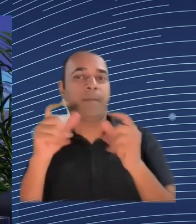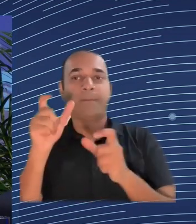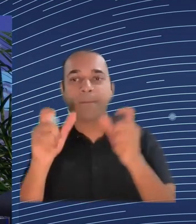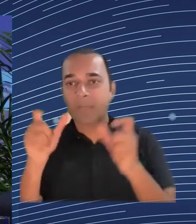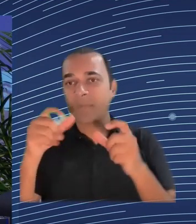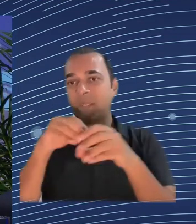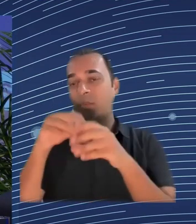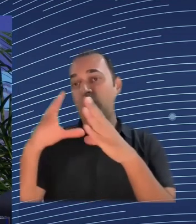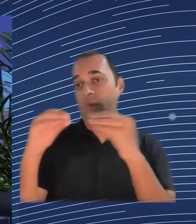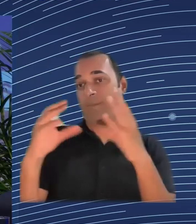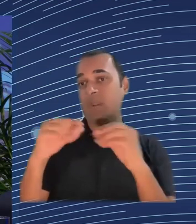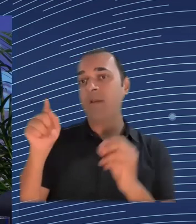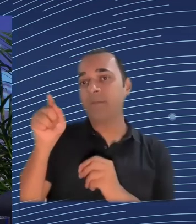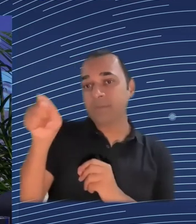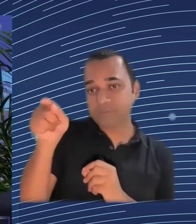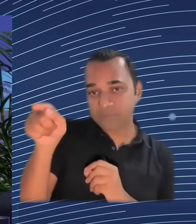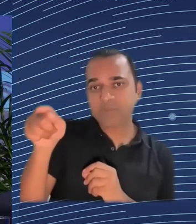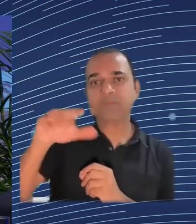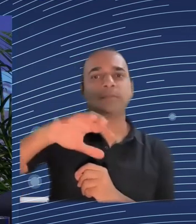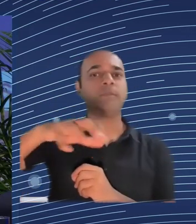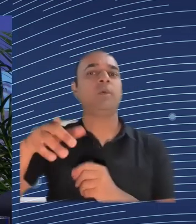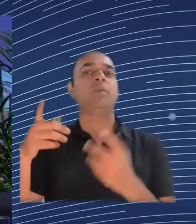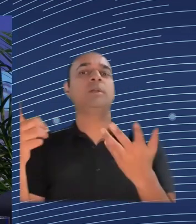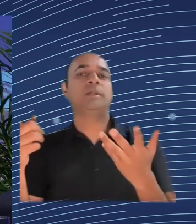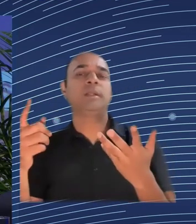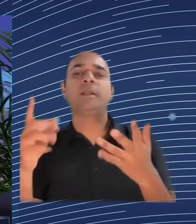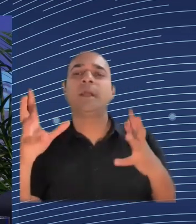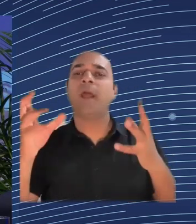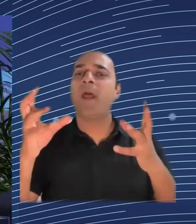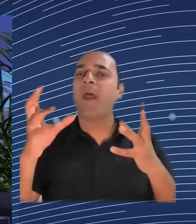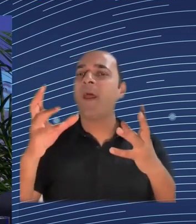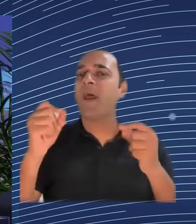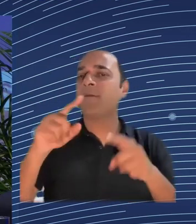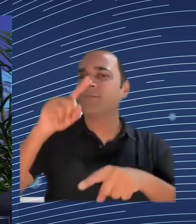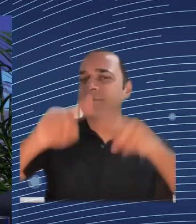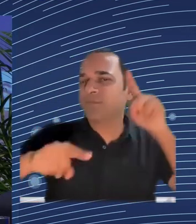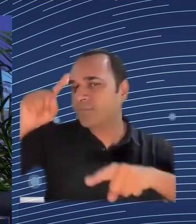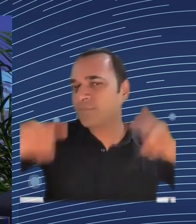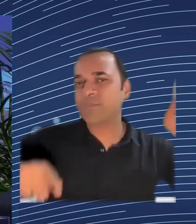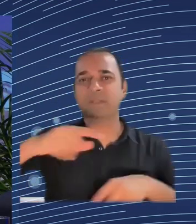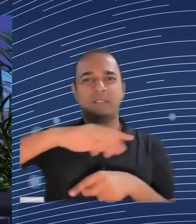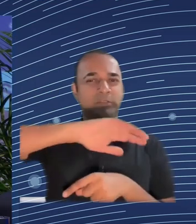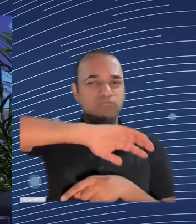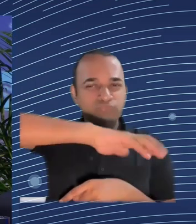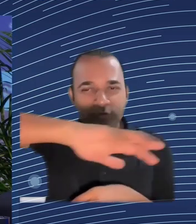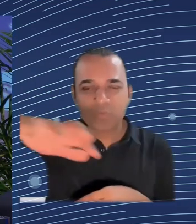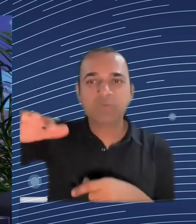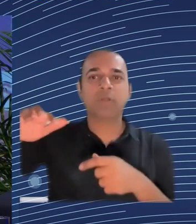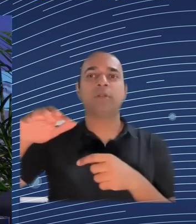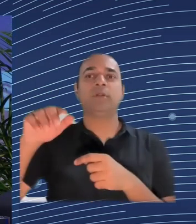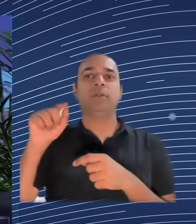where the administrative capacity, where the civil servants need the type of data literacy or